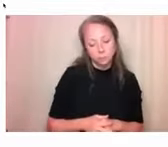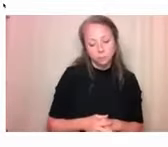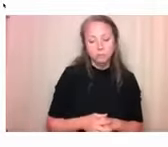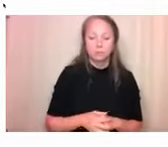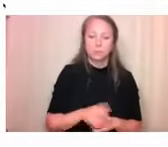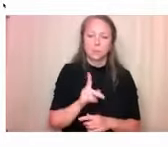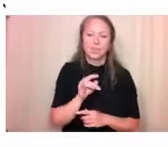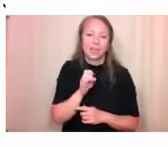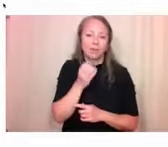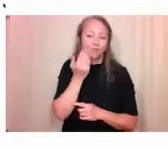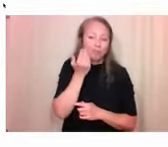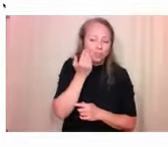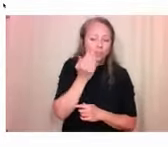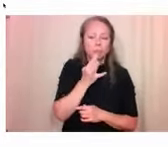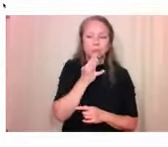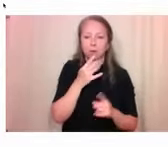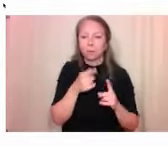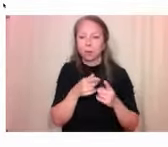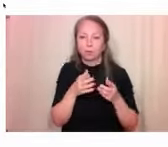sidewalks, public parks, etc.